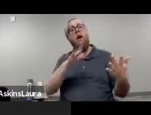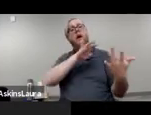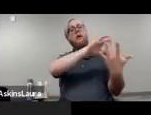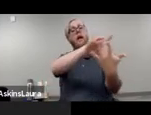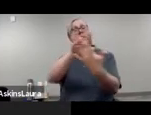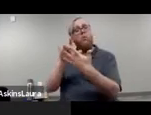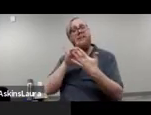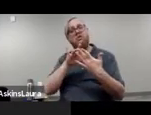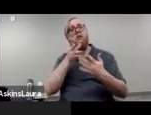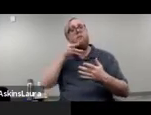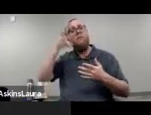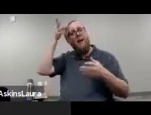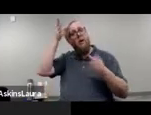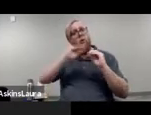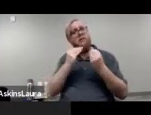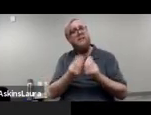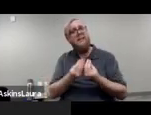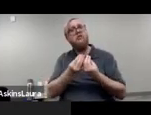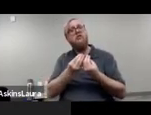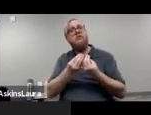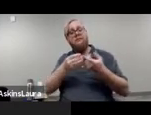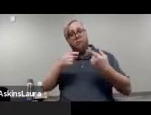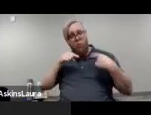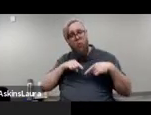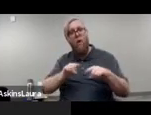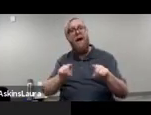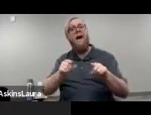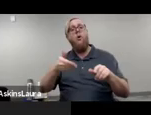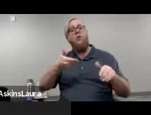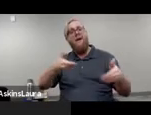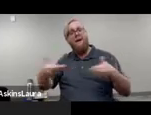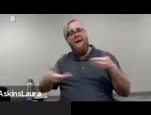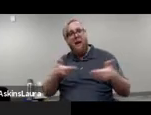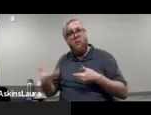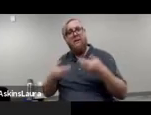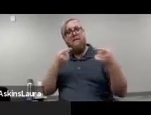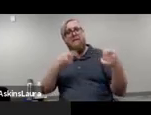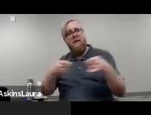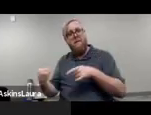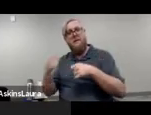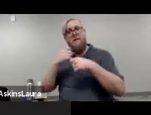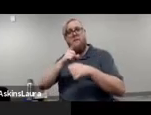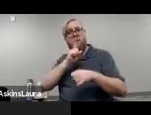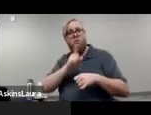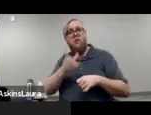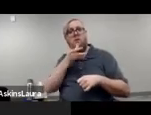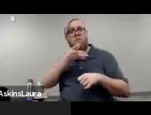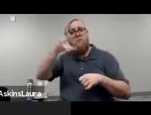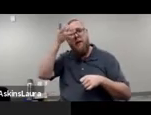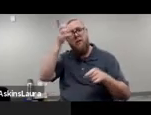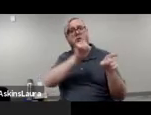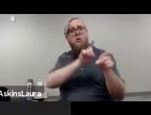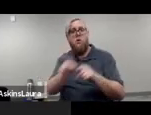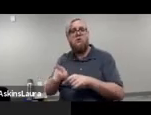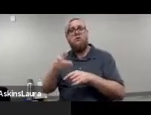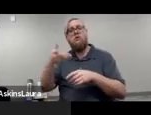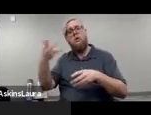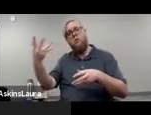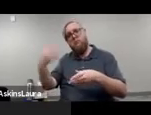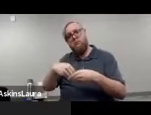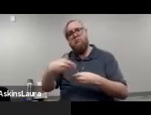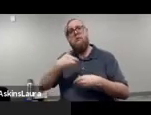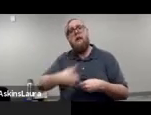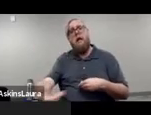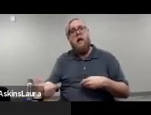organizations when the hiring is conducted to ensure that parents are also hired as well.